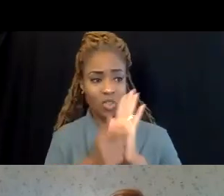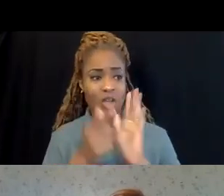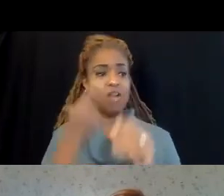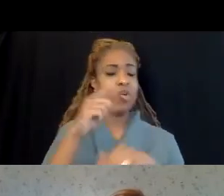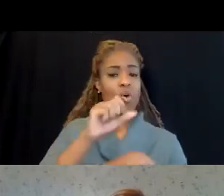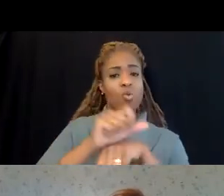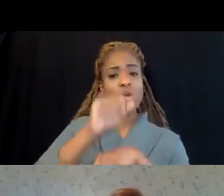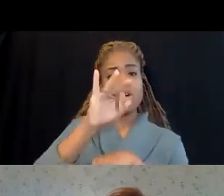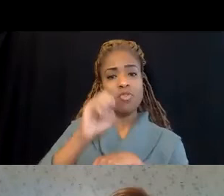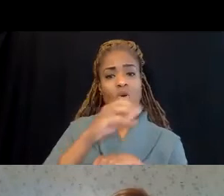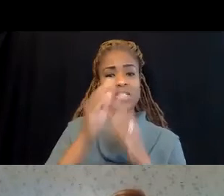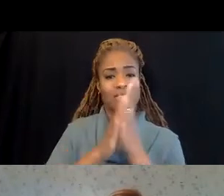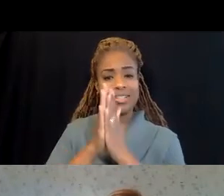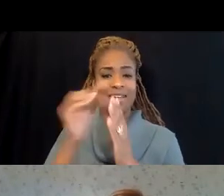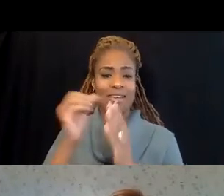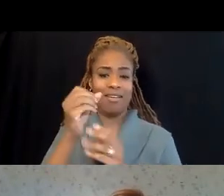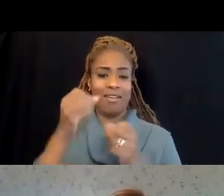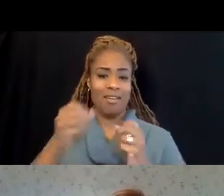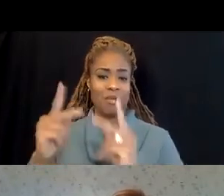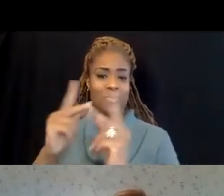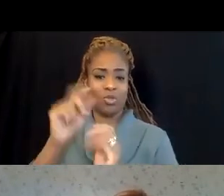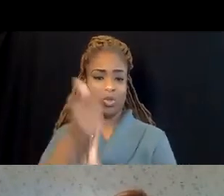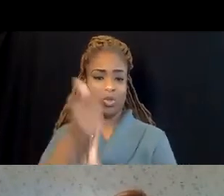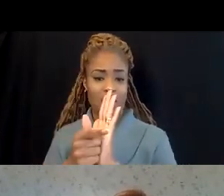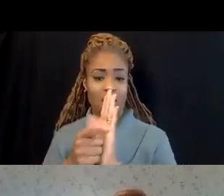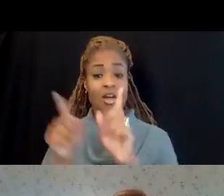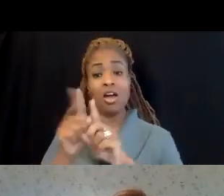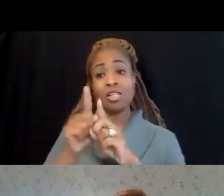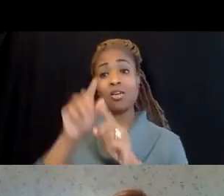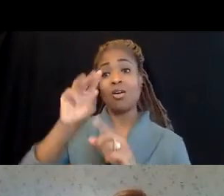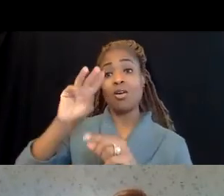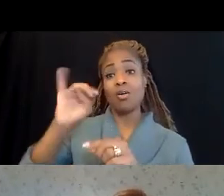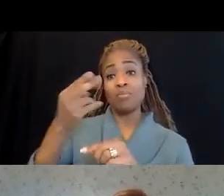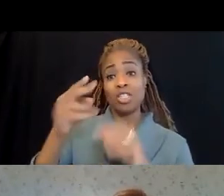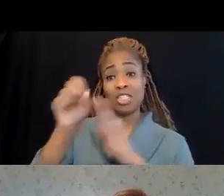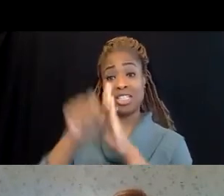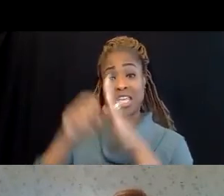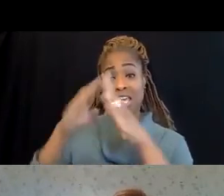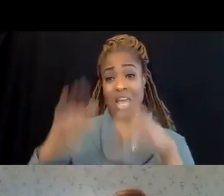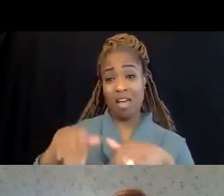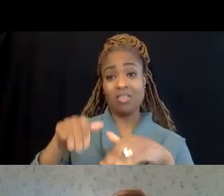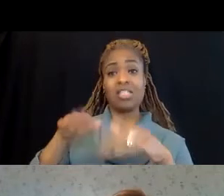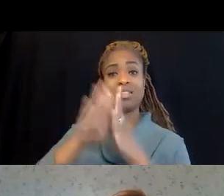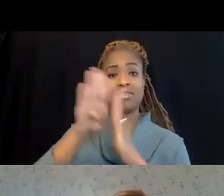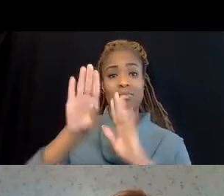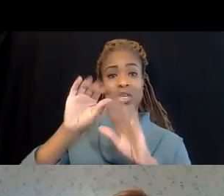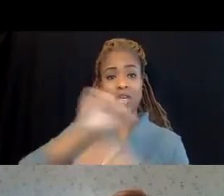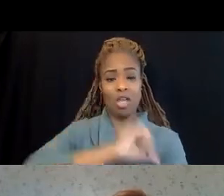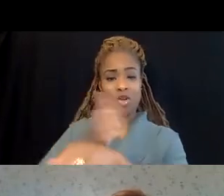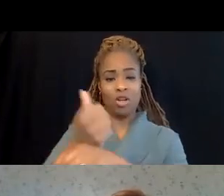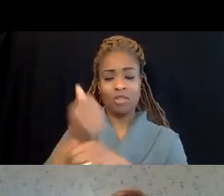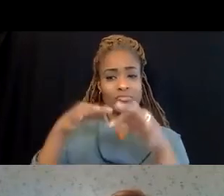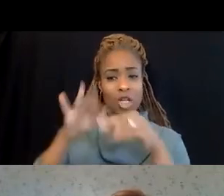and Opportunity Act. Then, the Michigan State Housing Development Authority explained the work they do during development